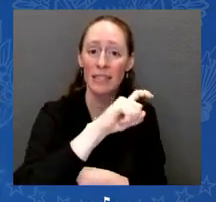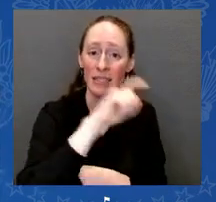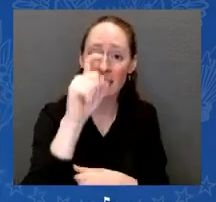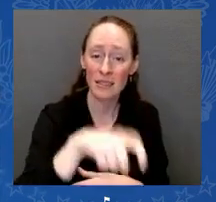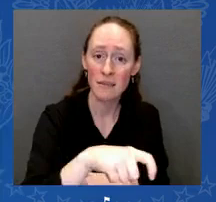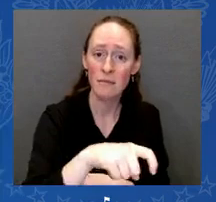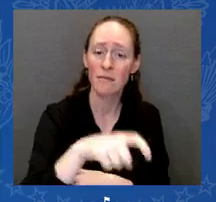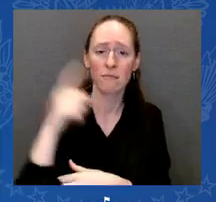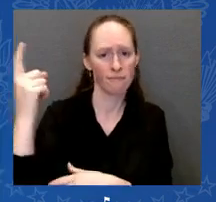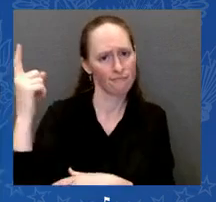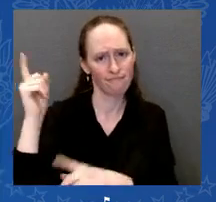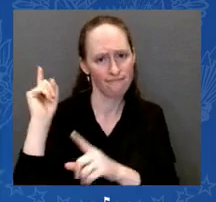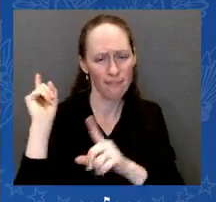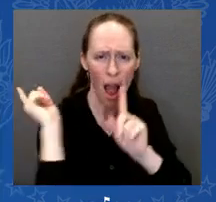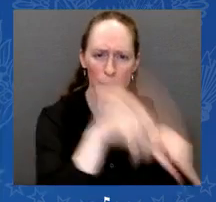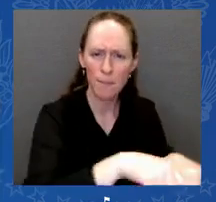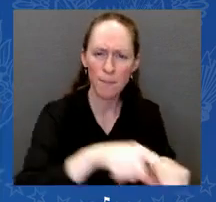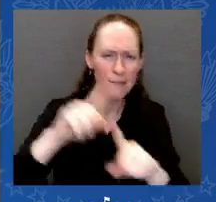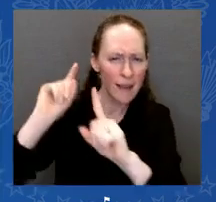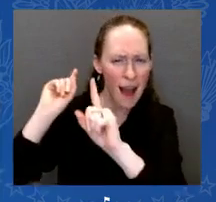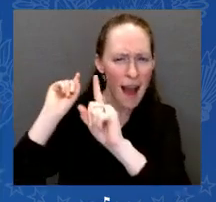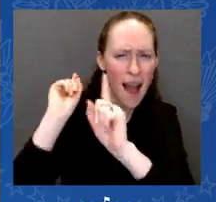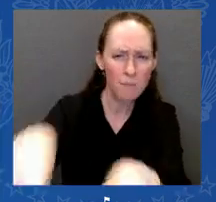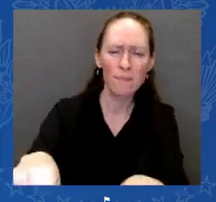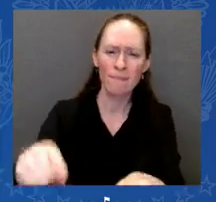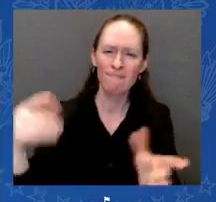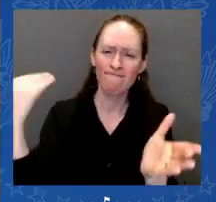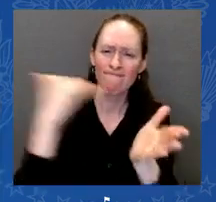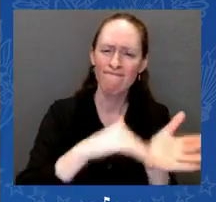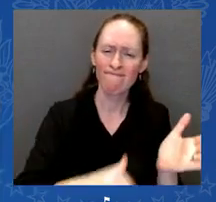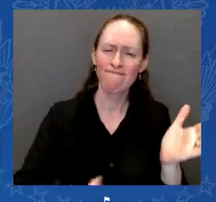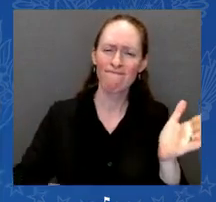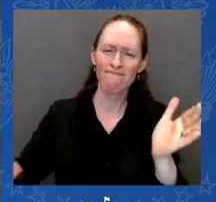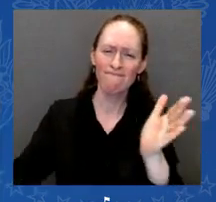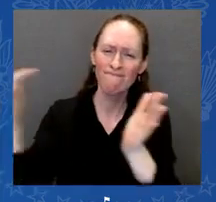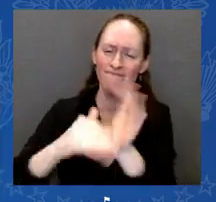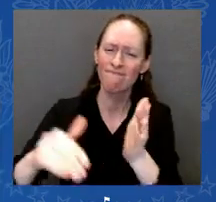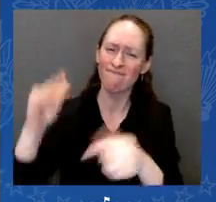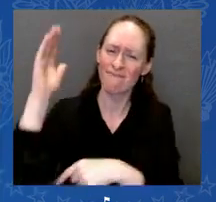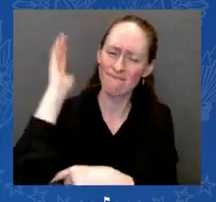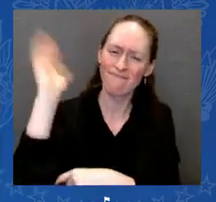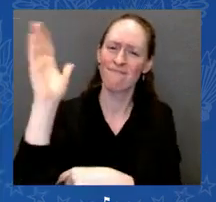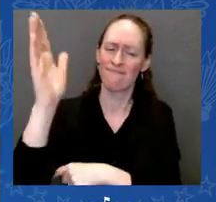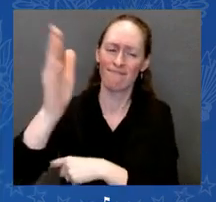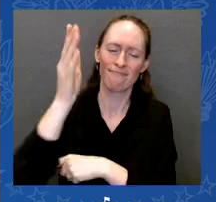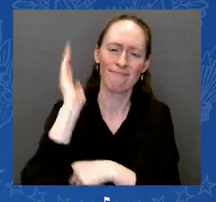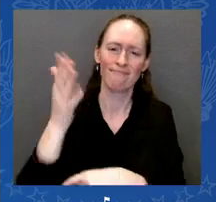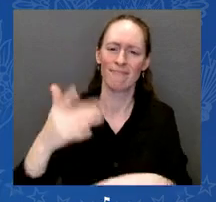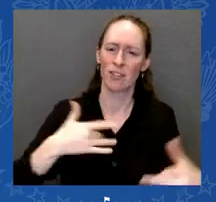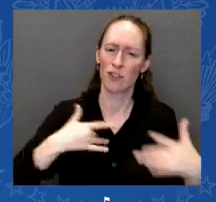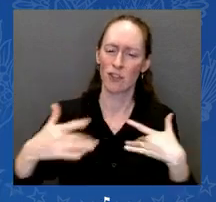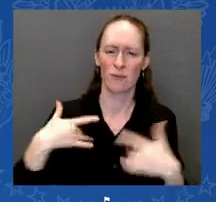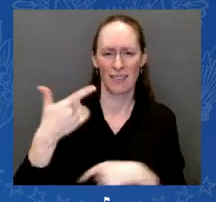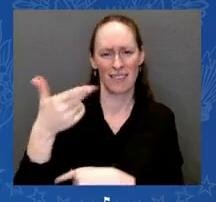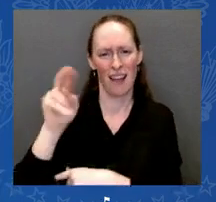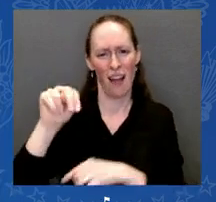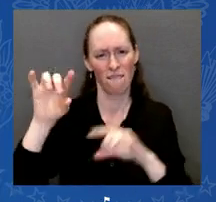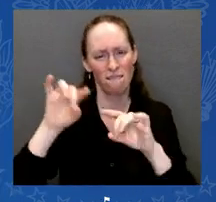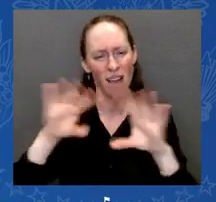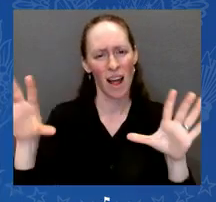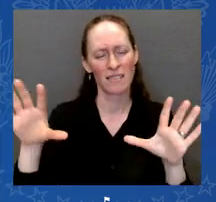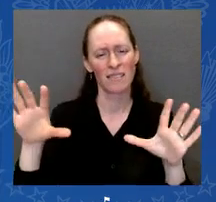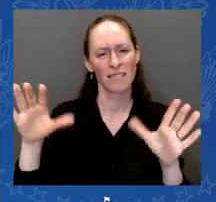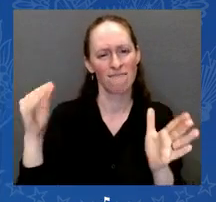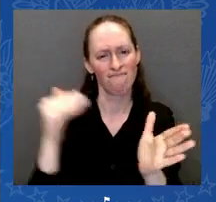But the introduction of President Biden is not mine, but it will be Jackie Haggerty. Jackie Haggerty is a hero